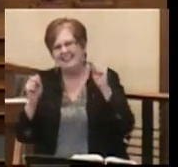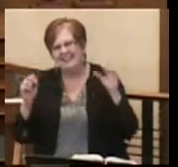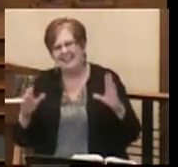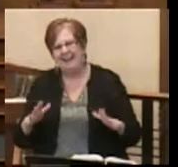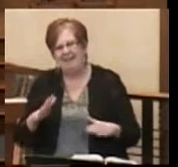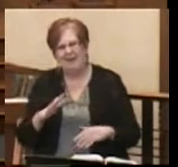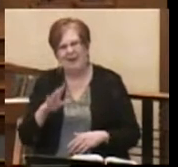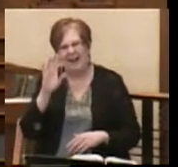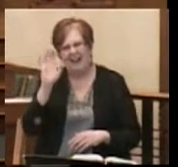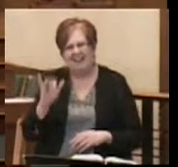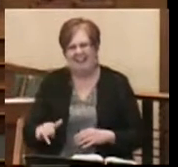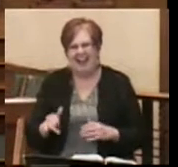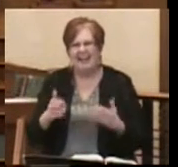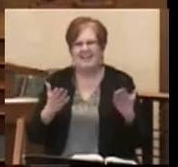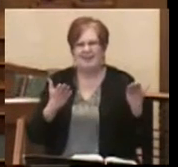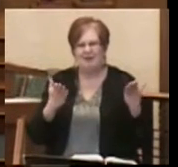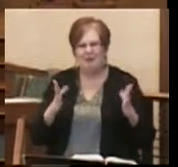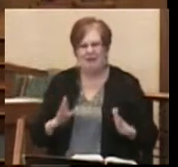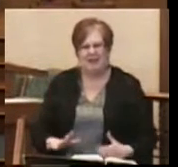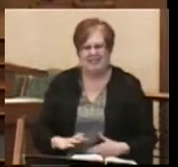That is a servant.